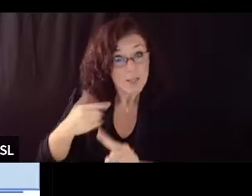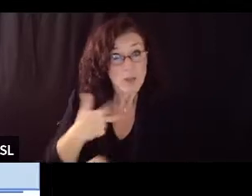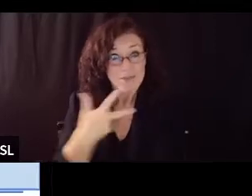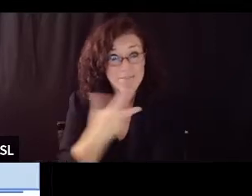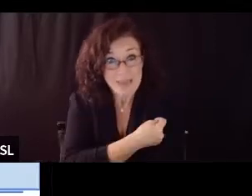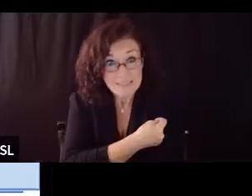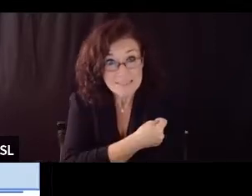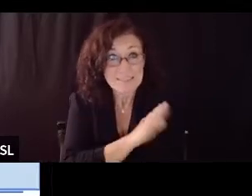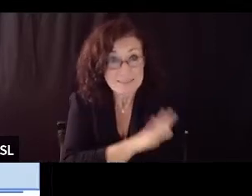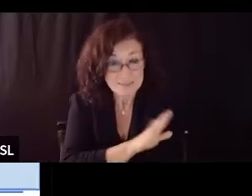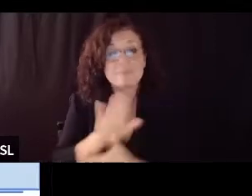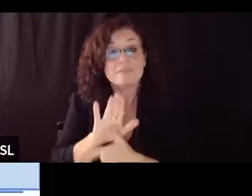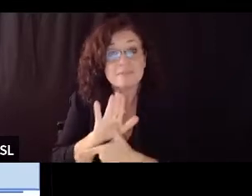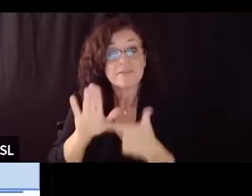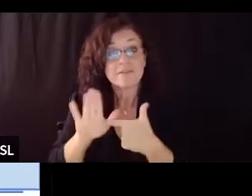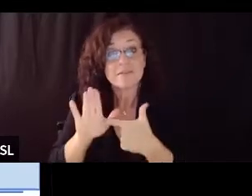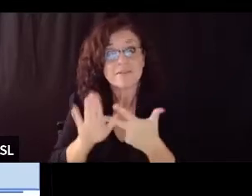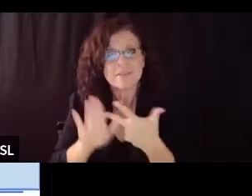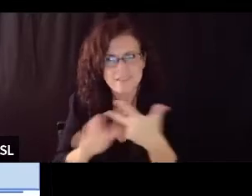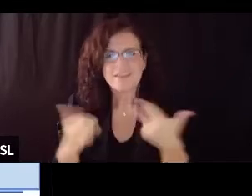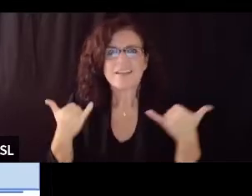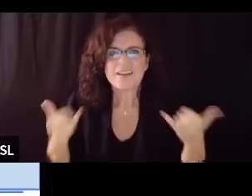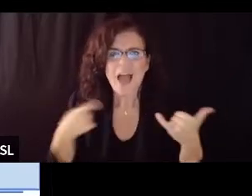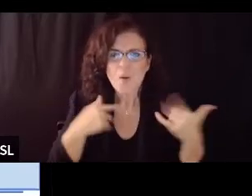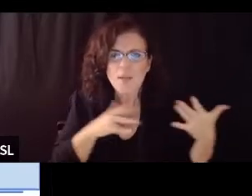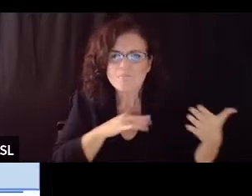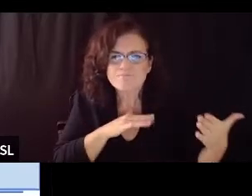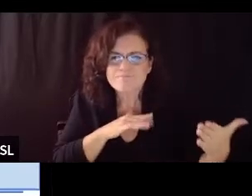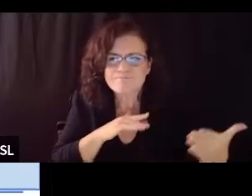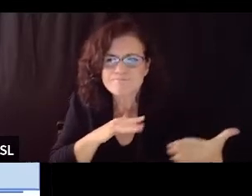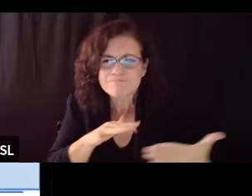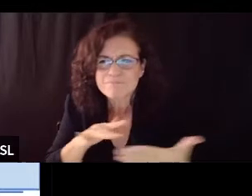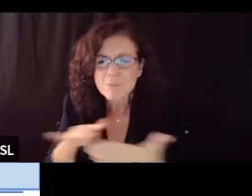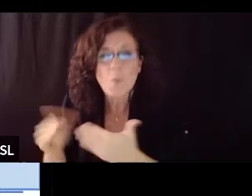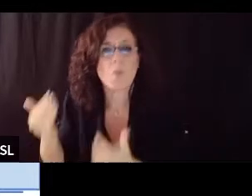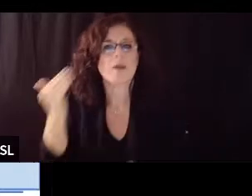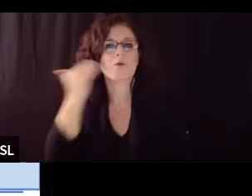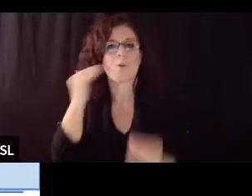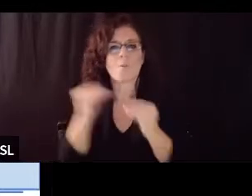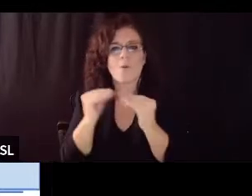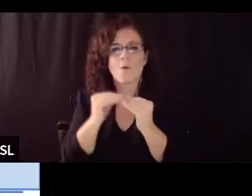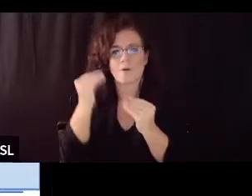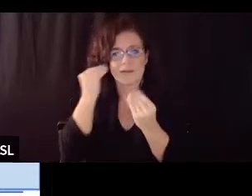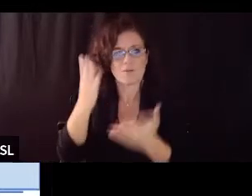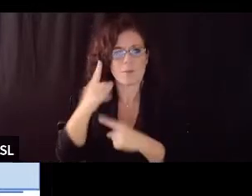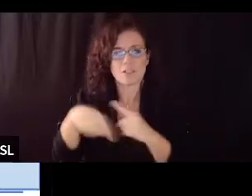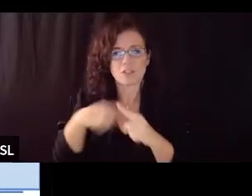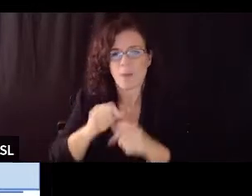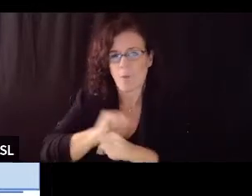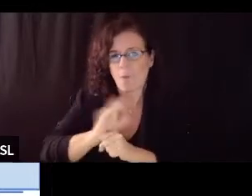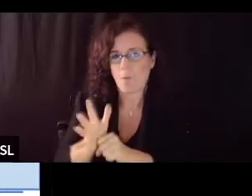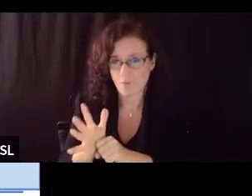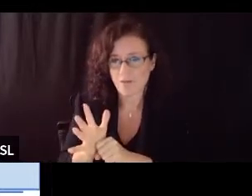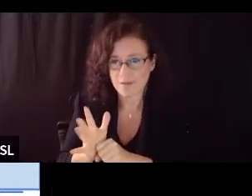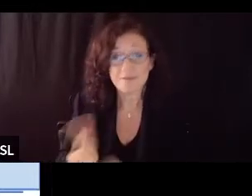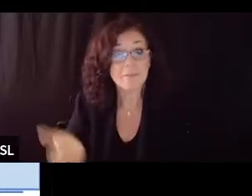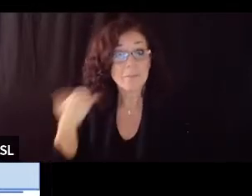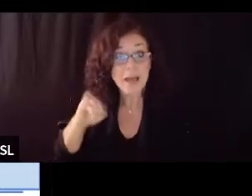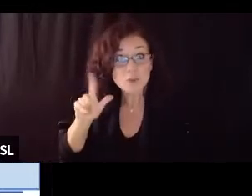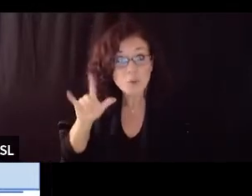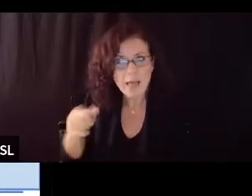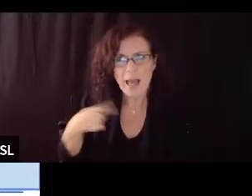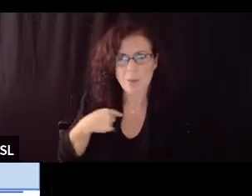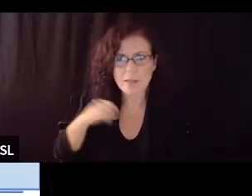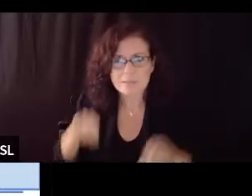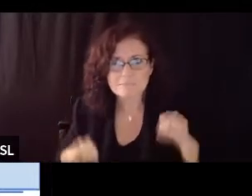learned a lot more about COVID now than we knew in July when we were planning for schools and so part of what I'm going to be presenting